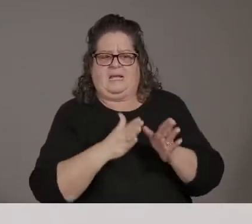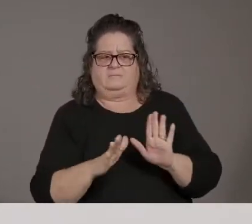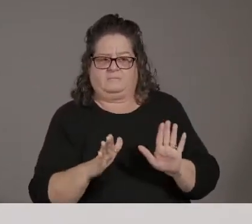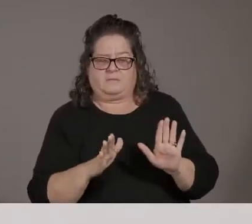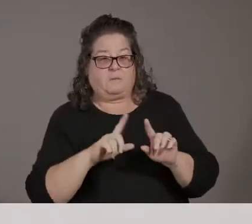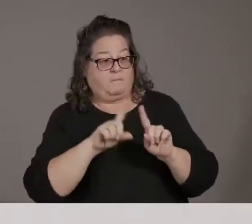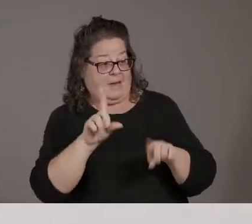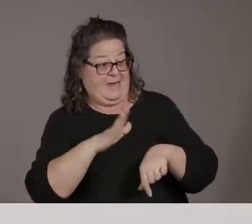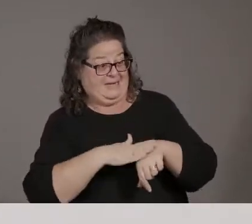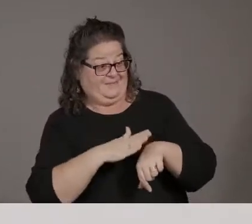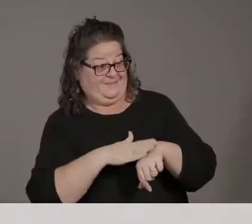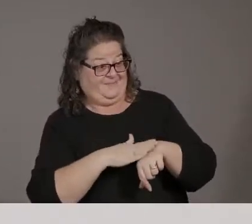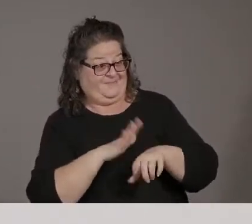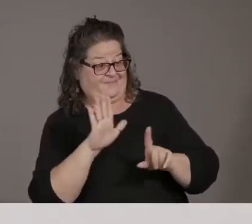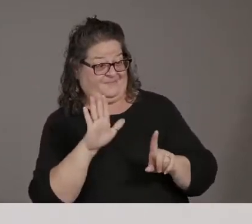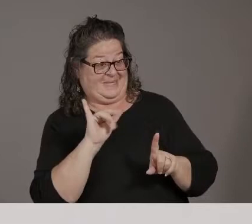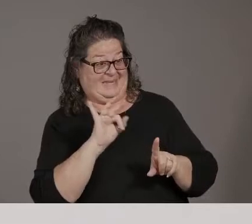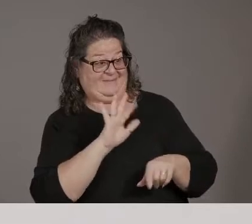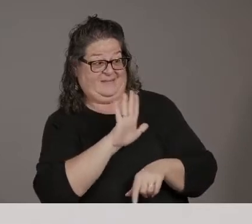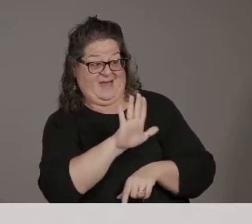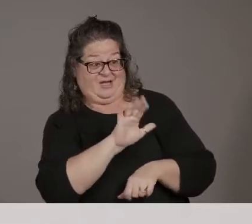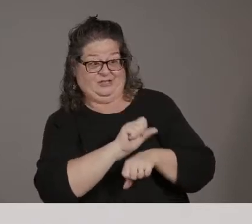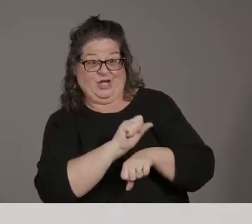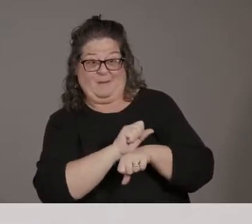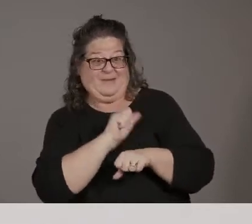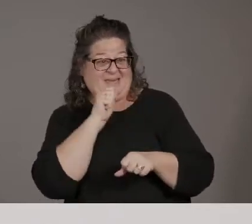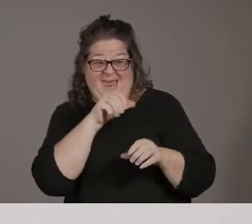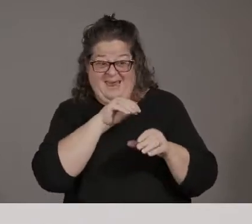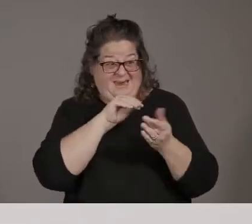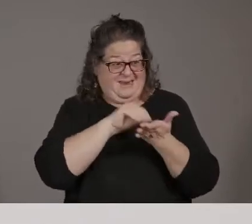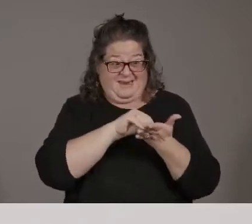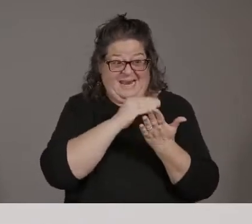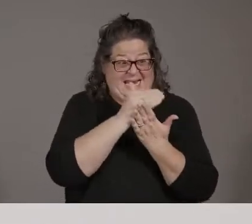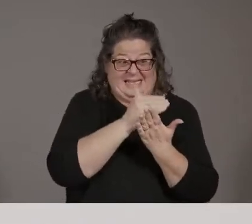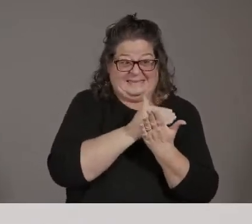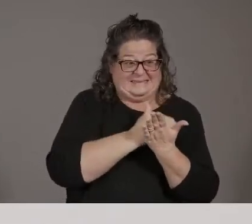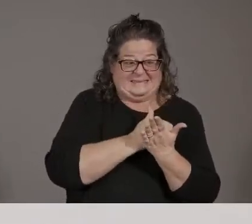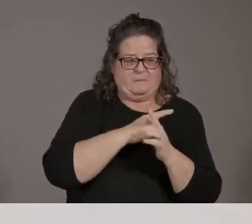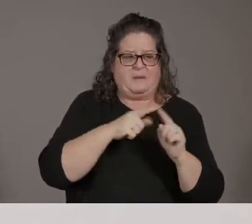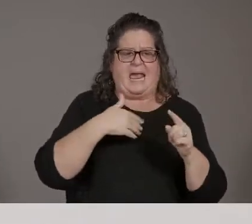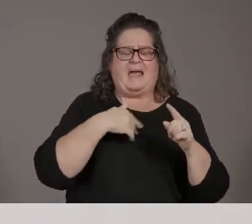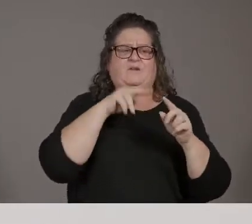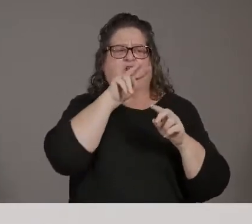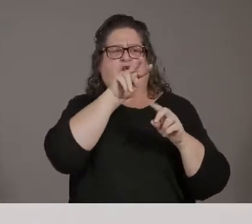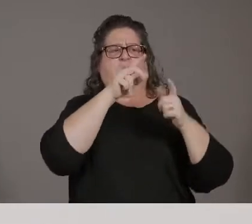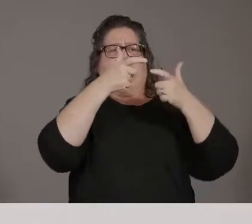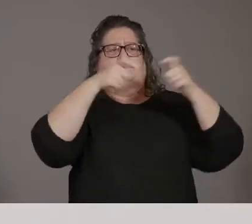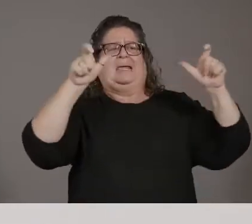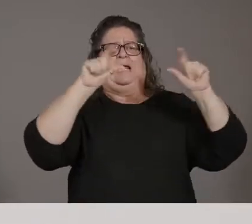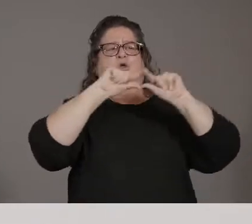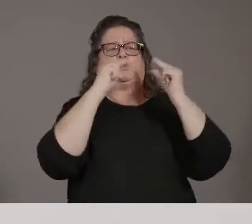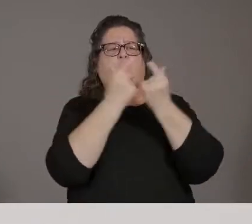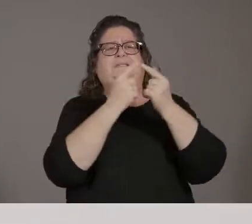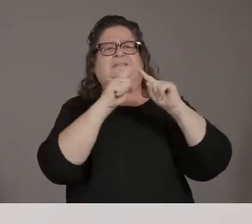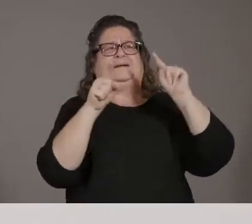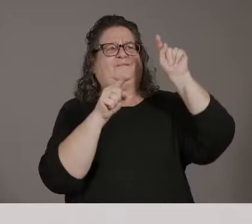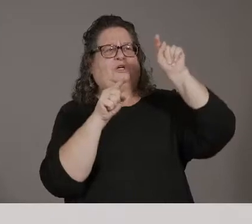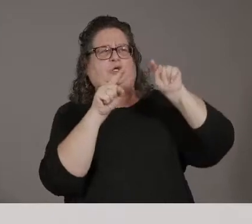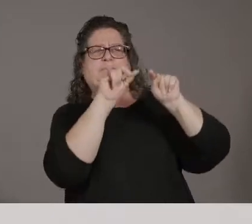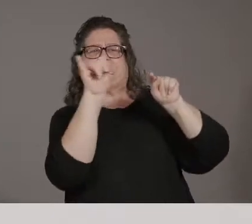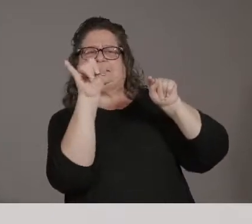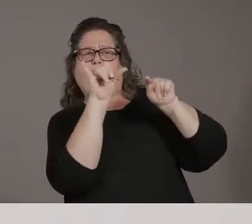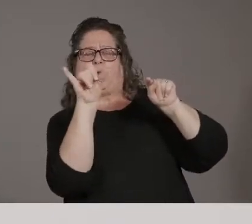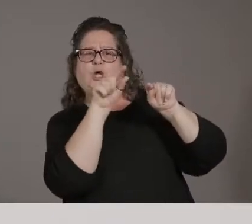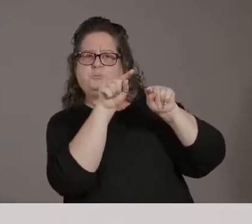don't see your profession, but you're in one of those larger categories, it's still there, even if your job is, is not specifically